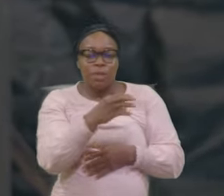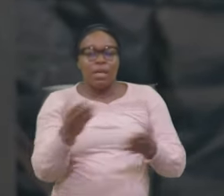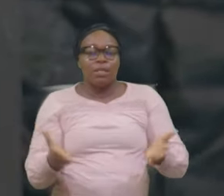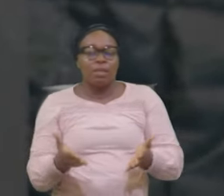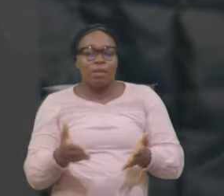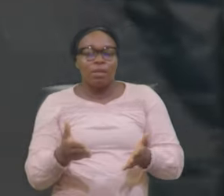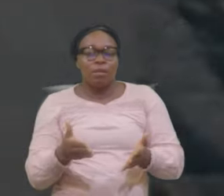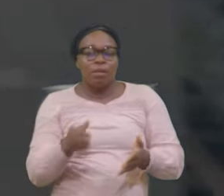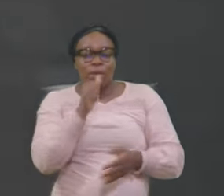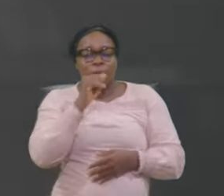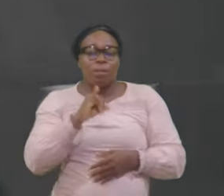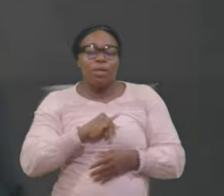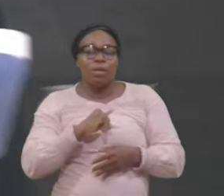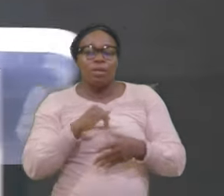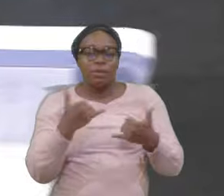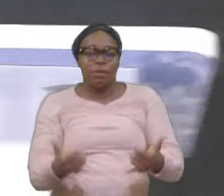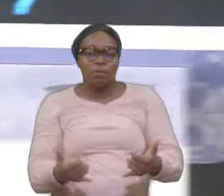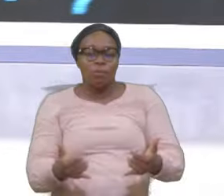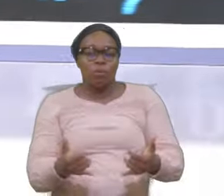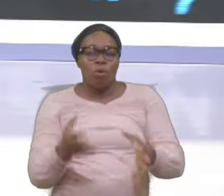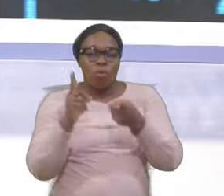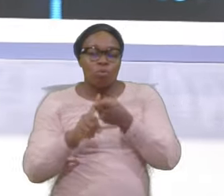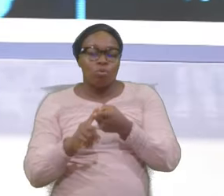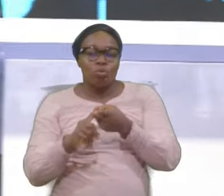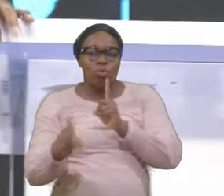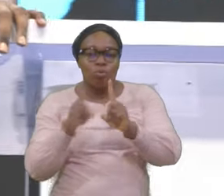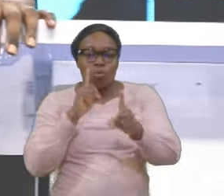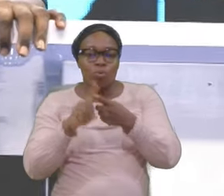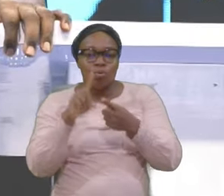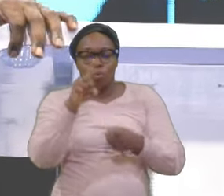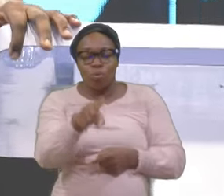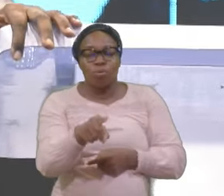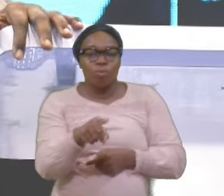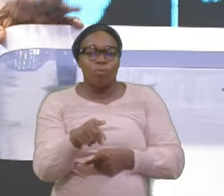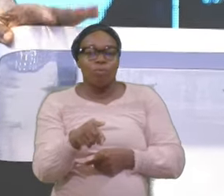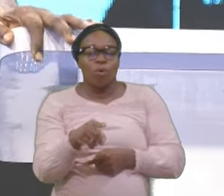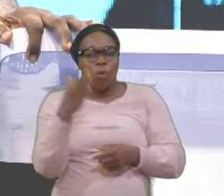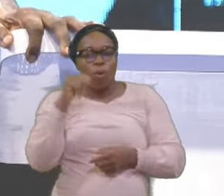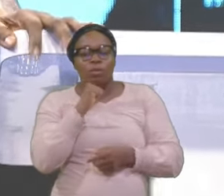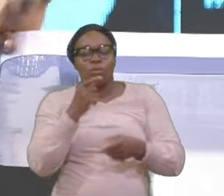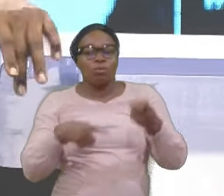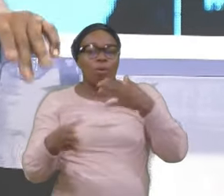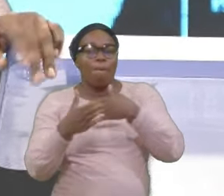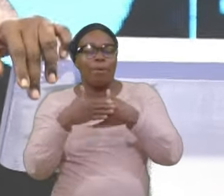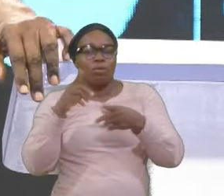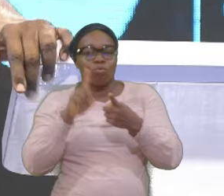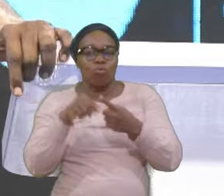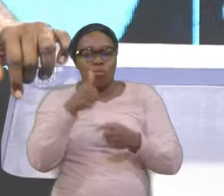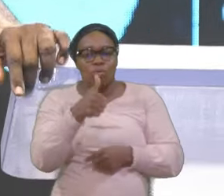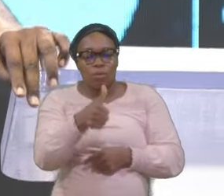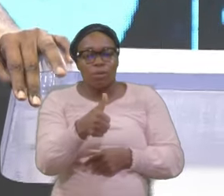you And as I Want to Talk to you Dodge Your head Why Why don't You come Back to Yourself And say